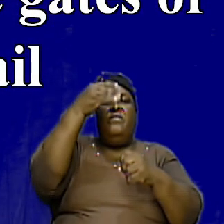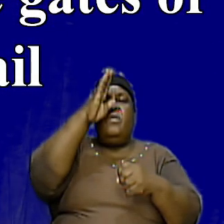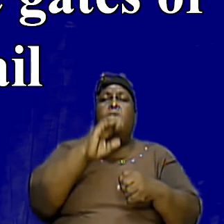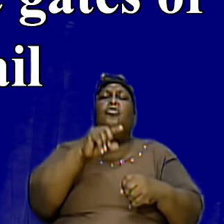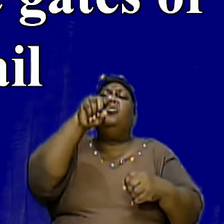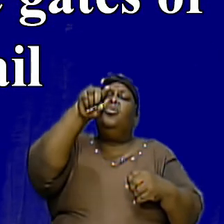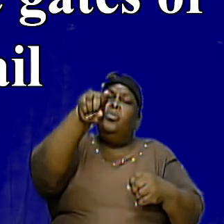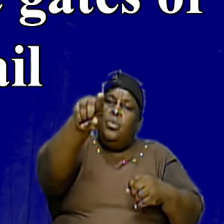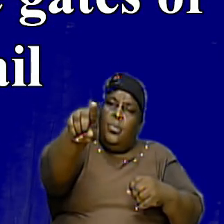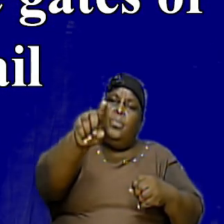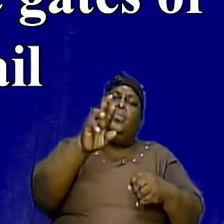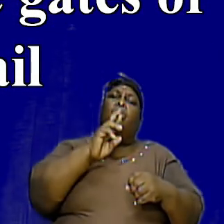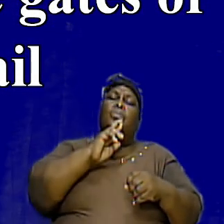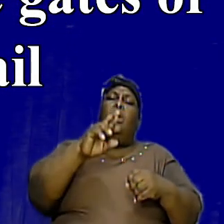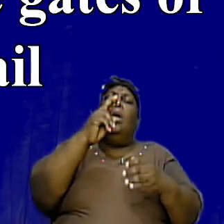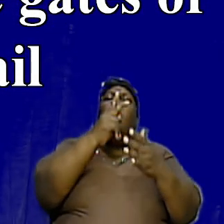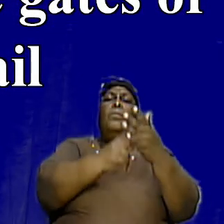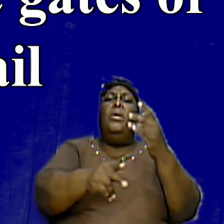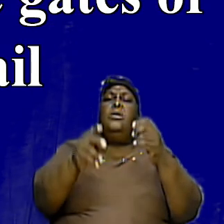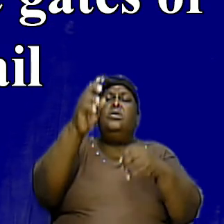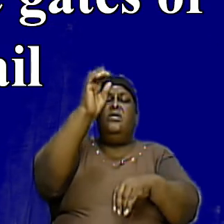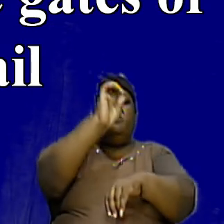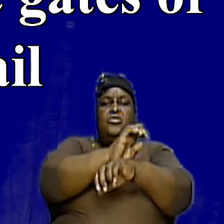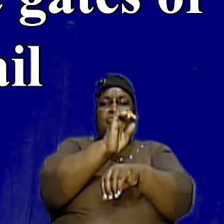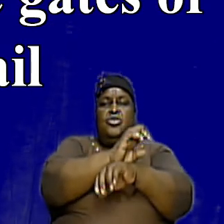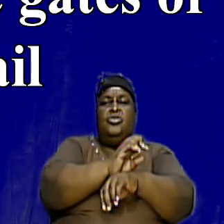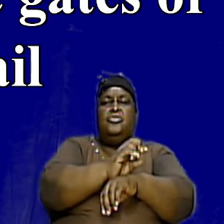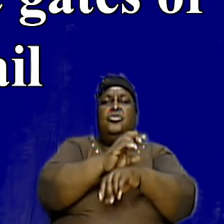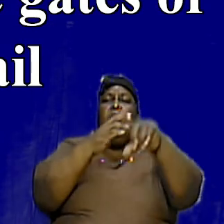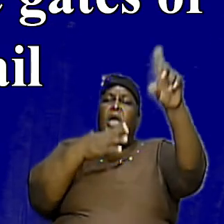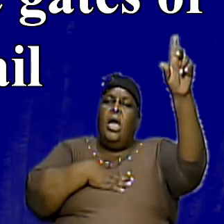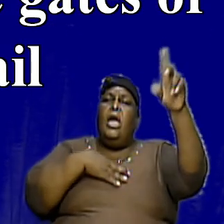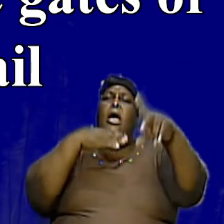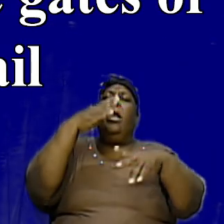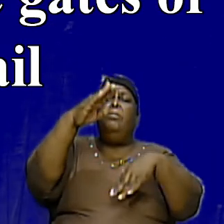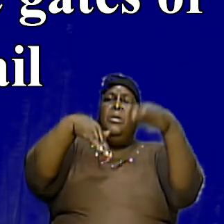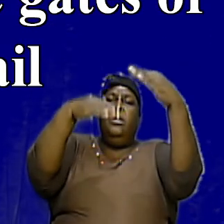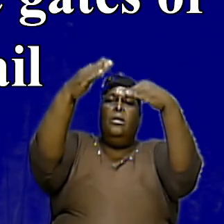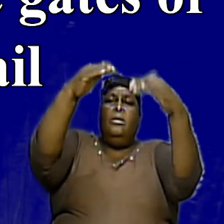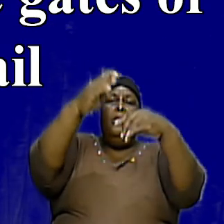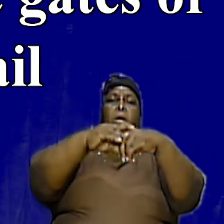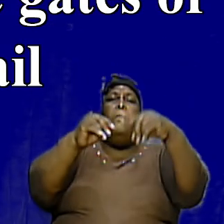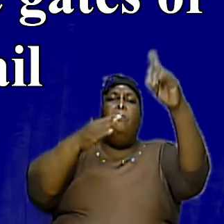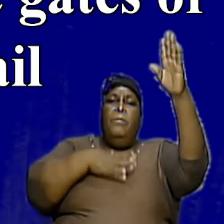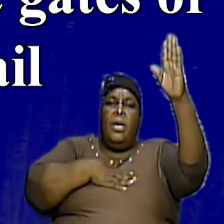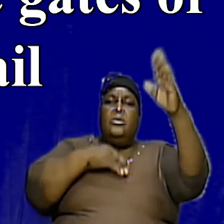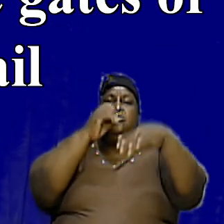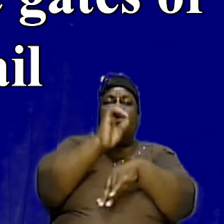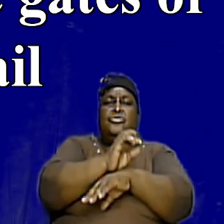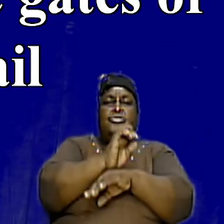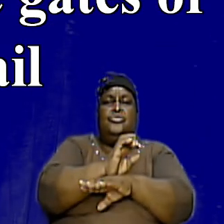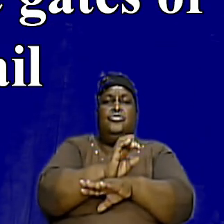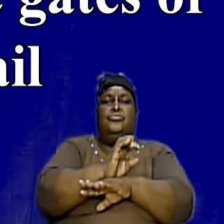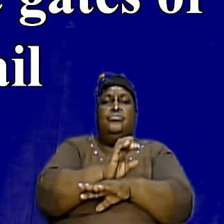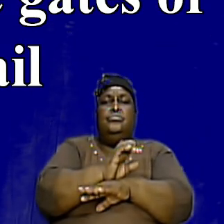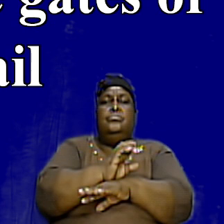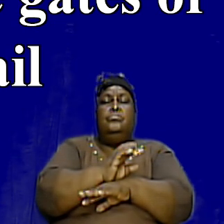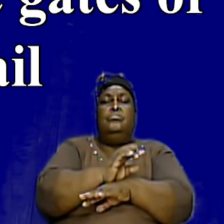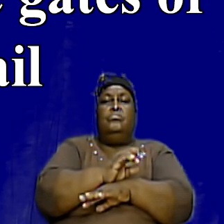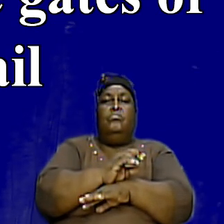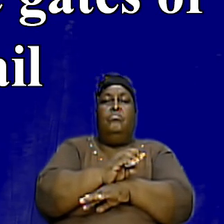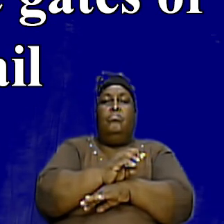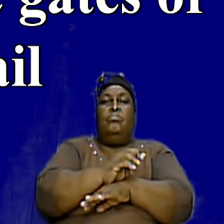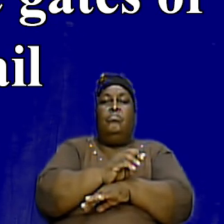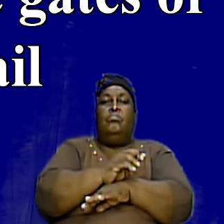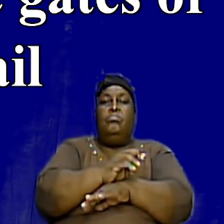Universal I Will Build My Church Now In St. Matthew Chapter 18